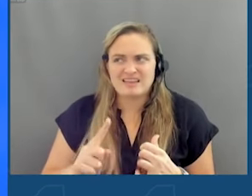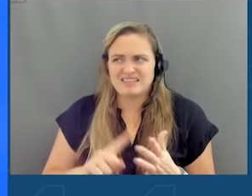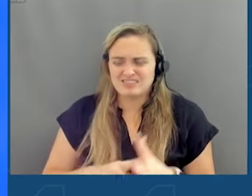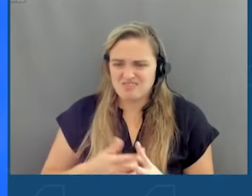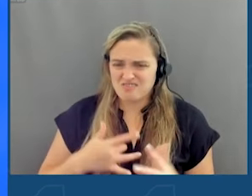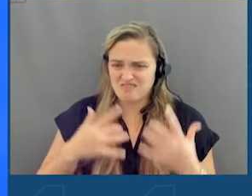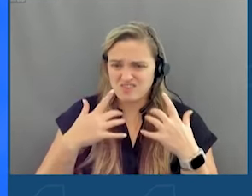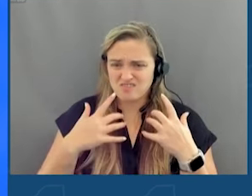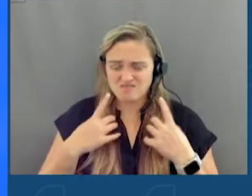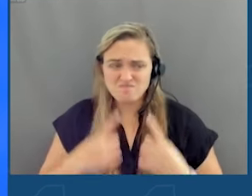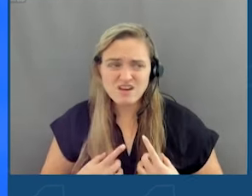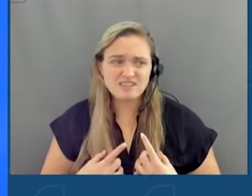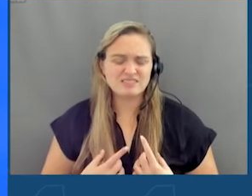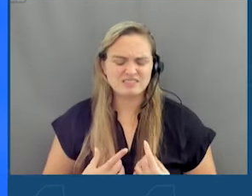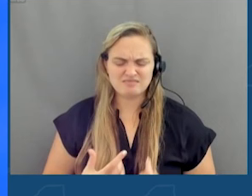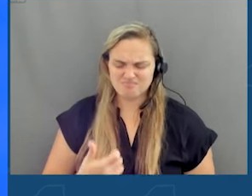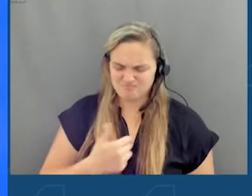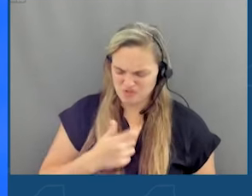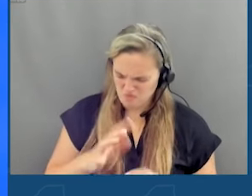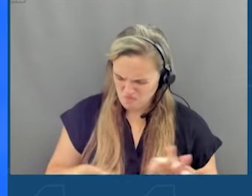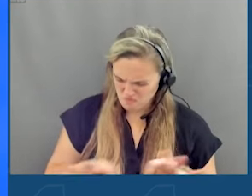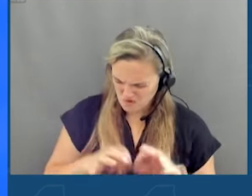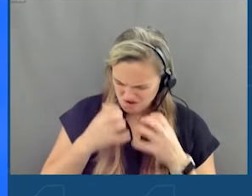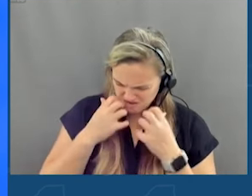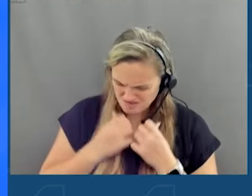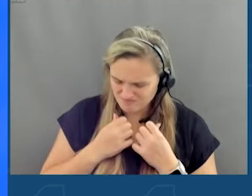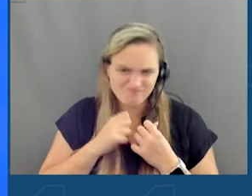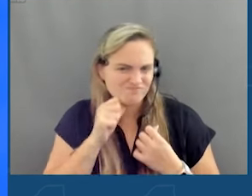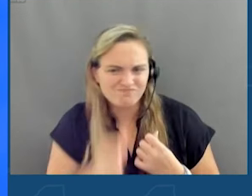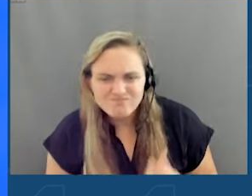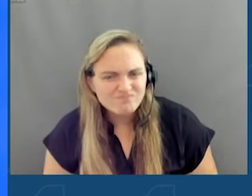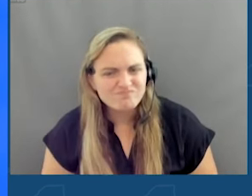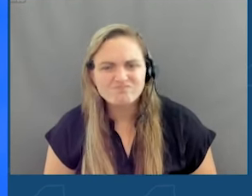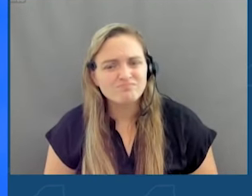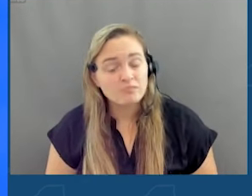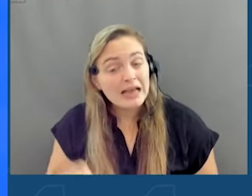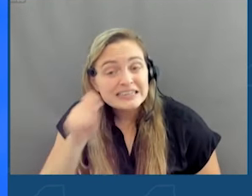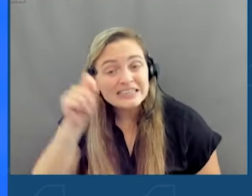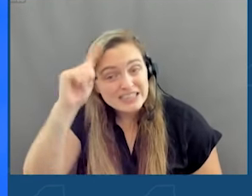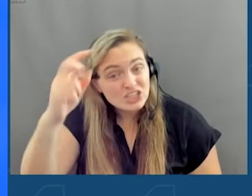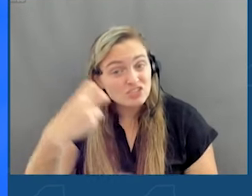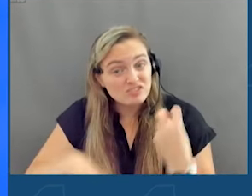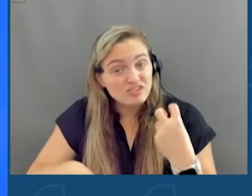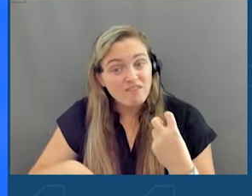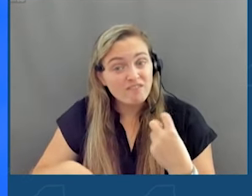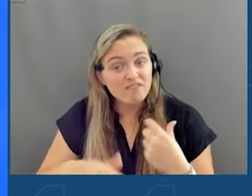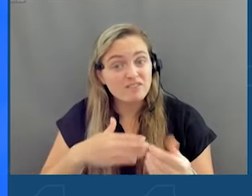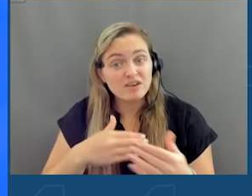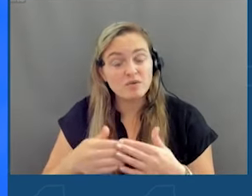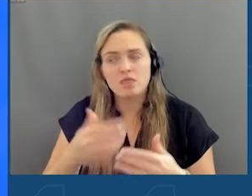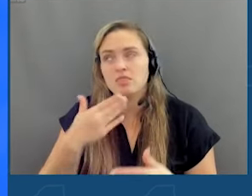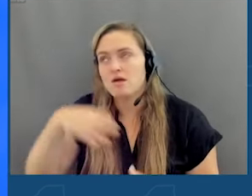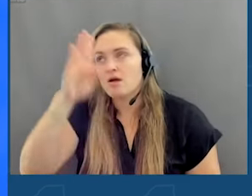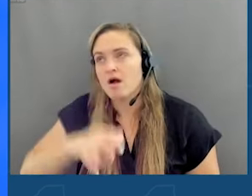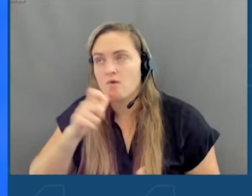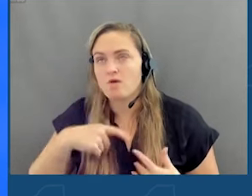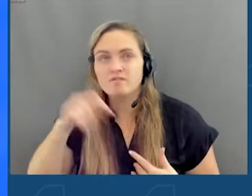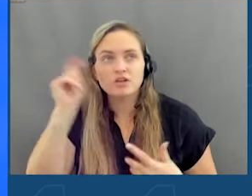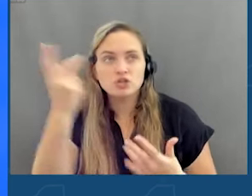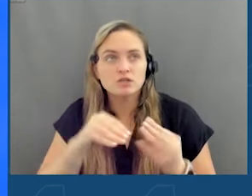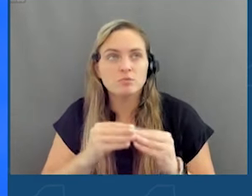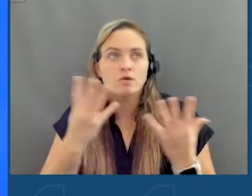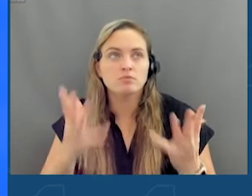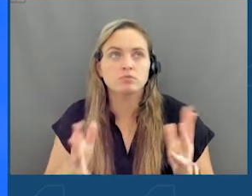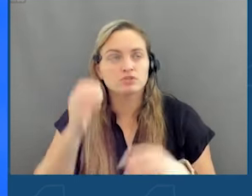self-worth. And teenagers are vulnerable enough as it is. I've raised a couple. Thank God they're not teenagers anymore. We've been